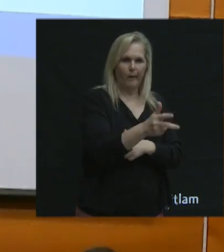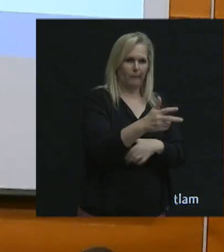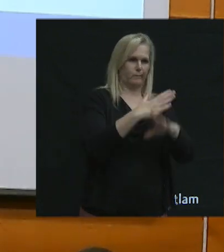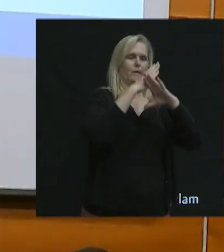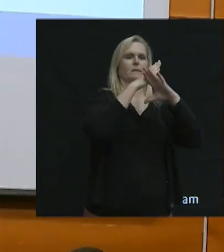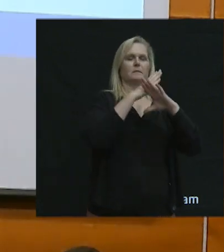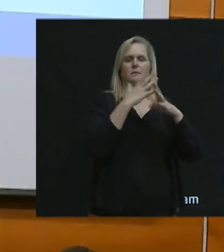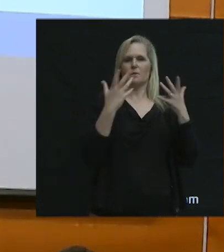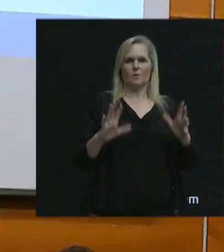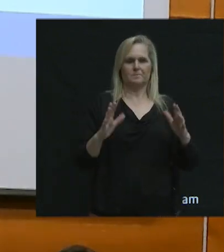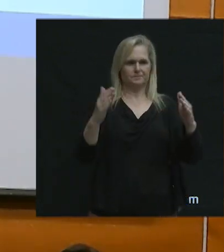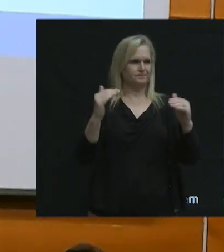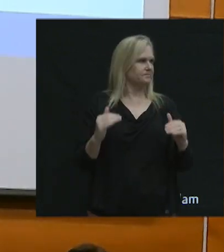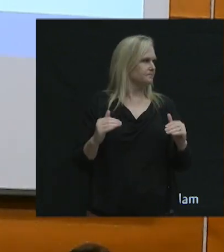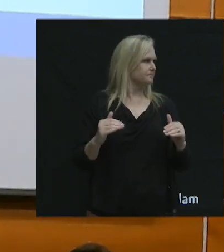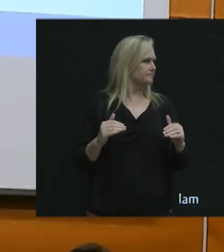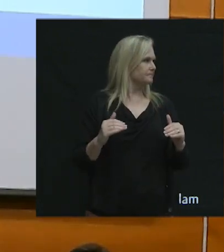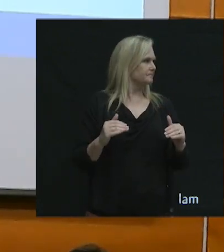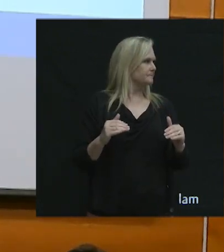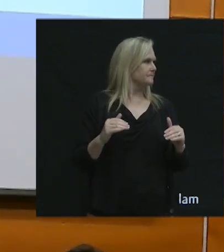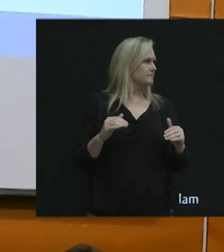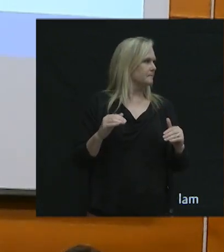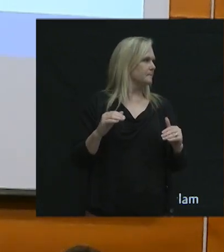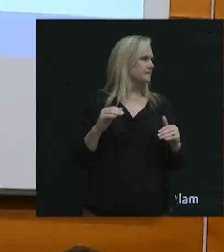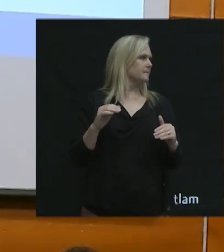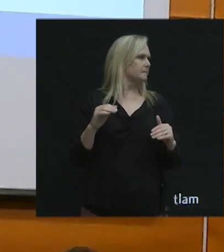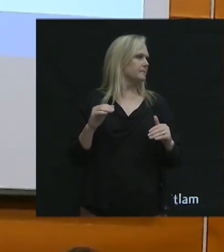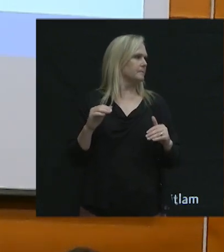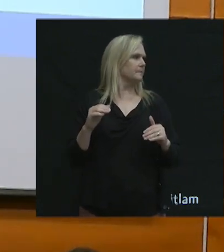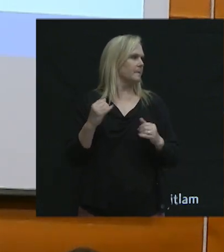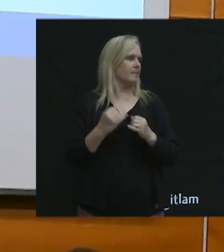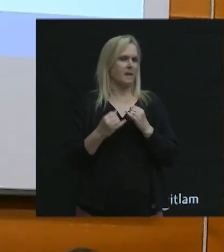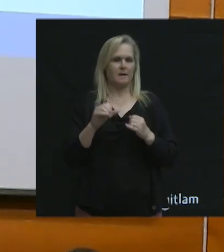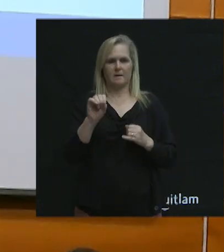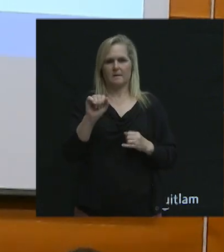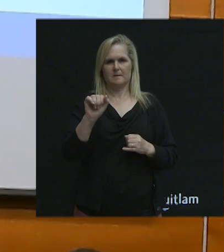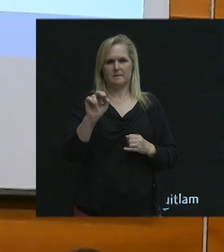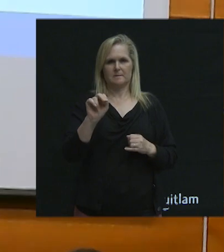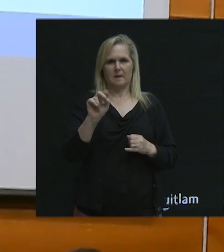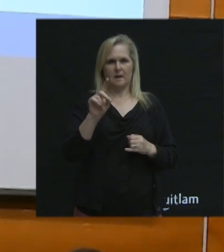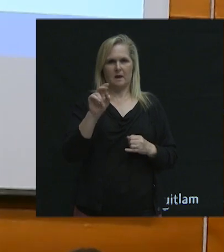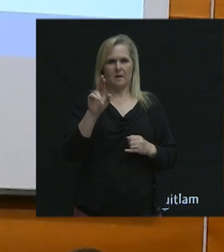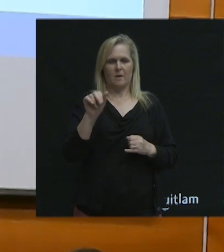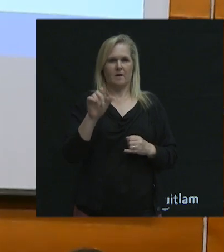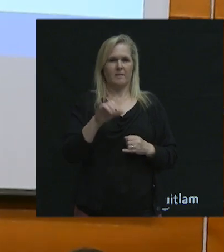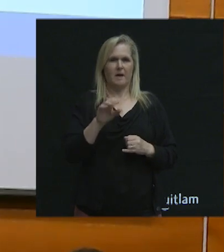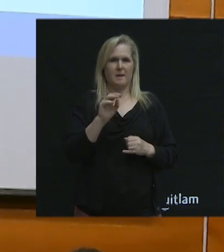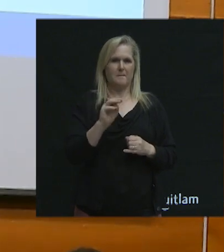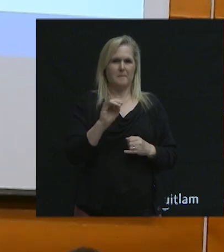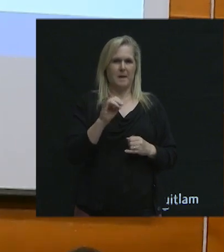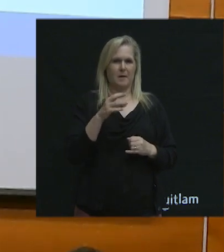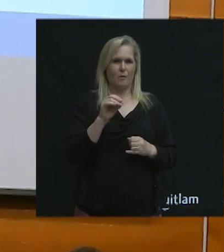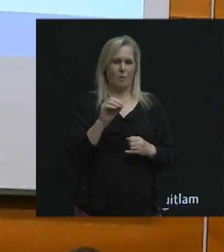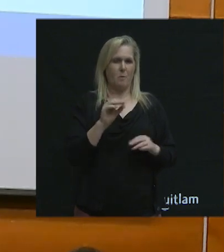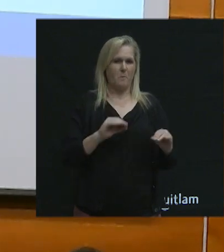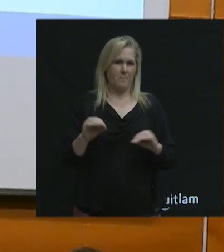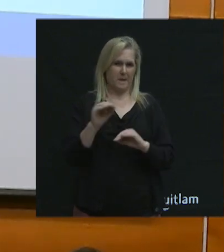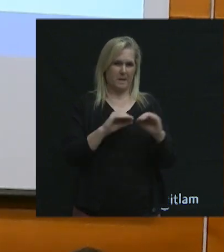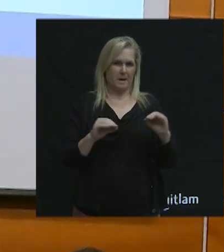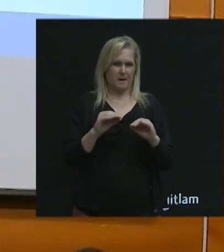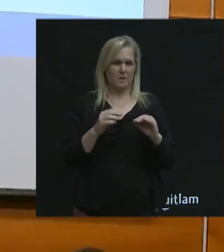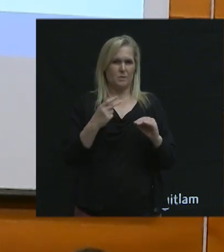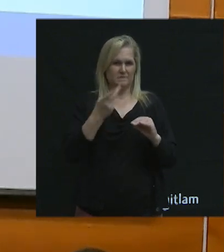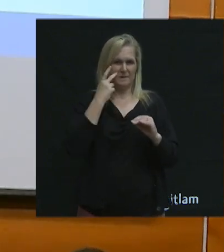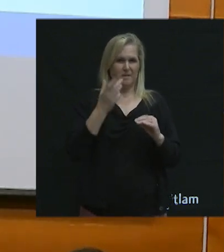And maybe just to add kind of our perspective, on the micro-mobility side specifically, we've seen an